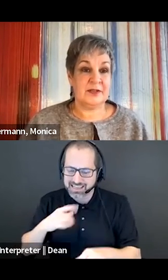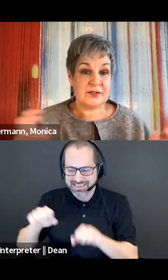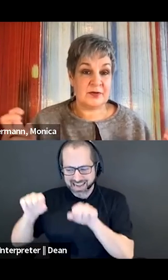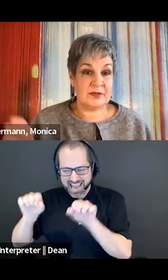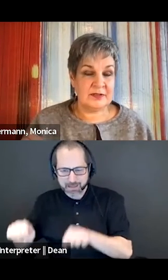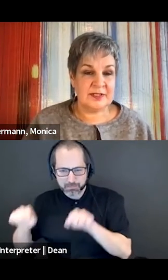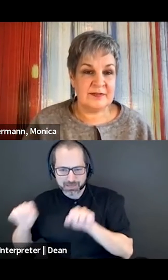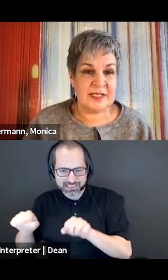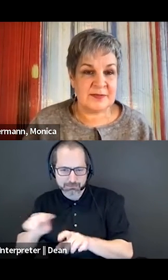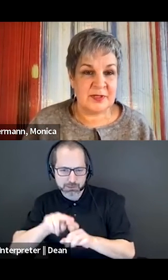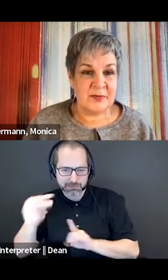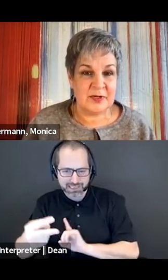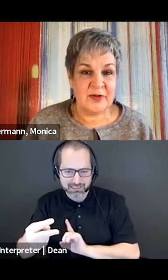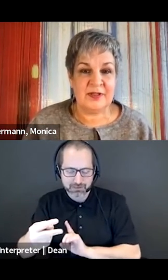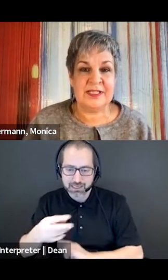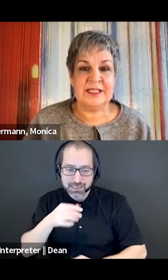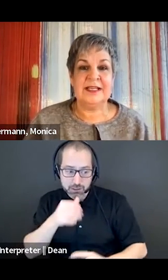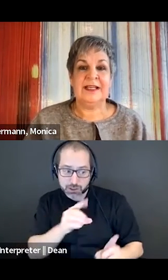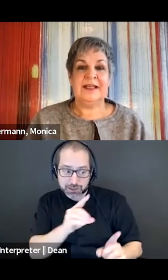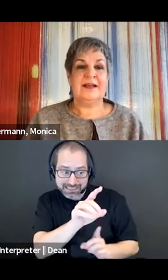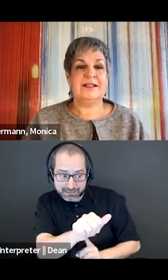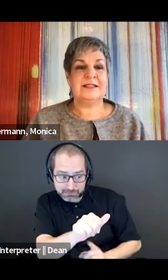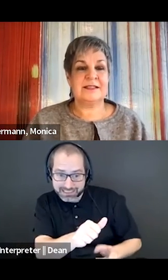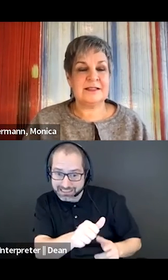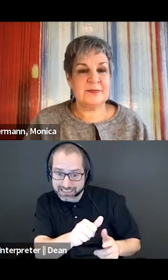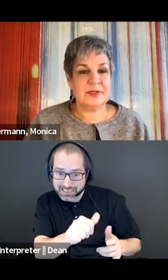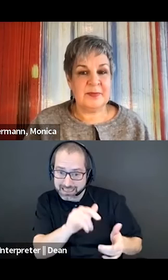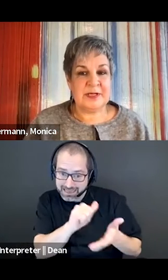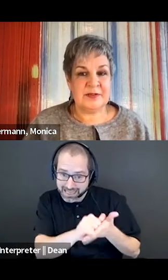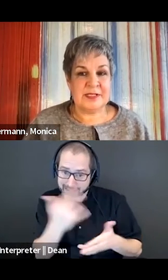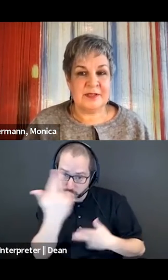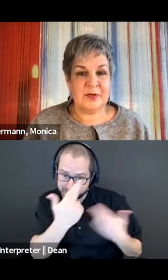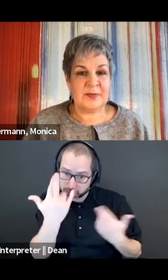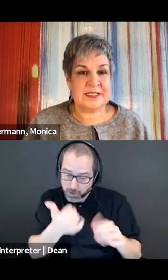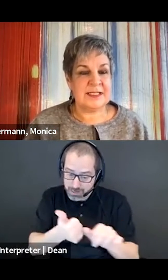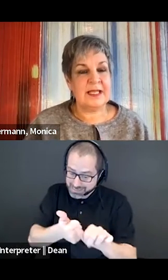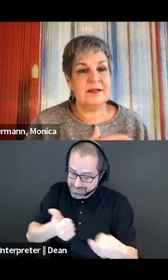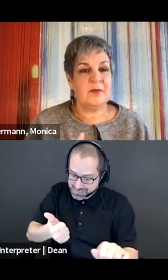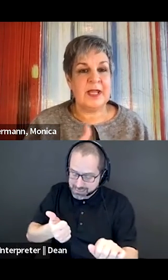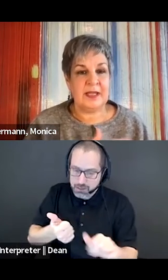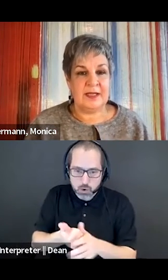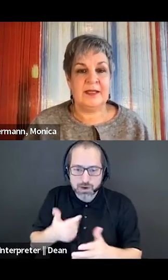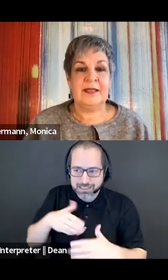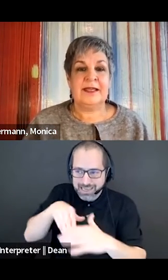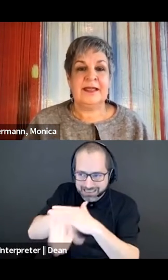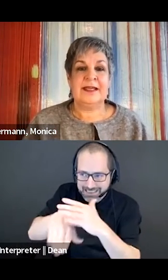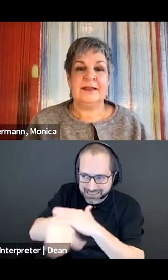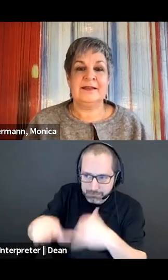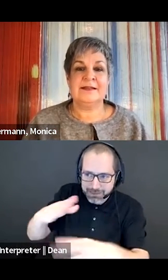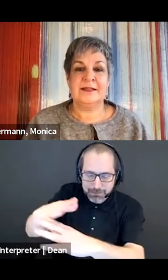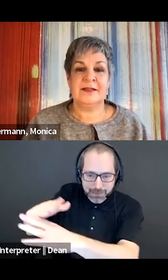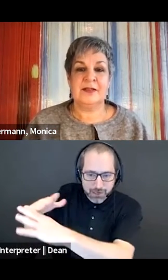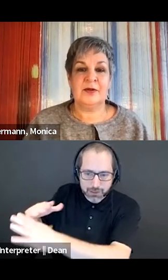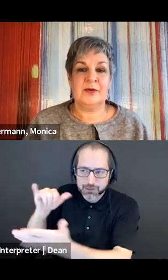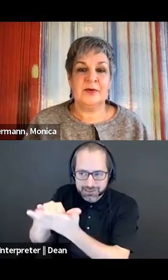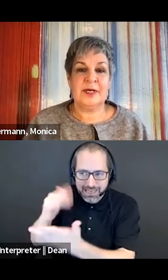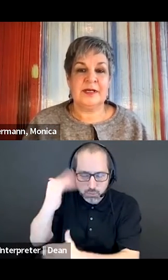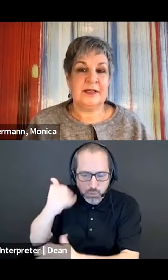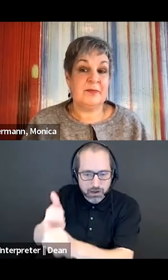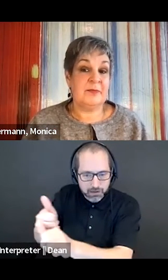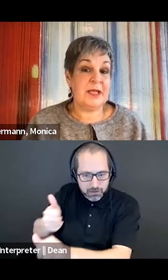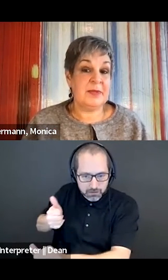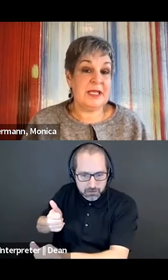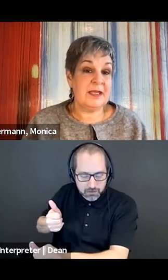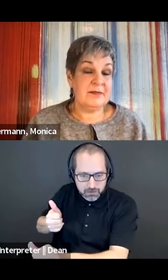root of the struggle, if that's what you want to call it. It's the accessibility barriers in the workplace that get in the way. And, you know,